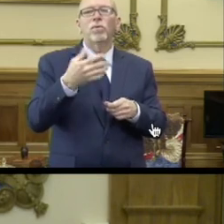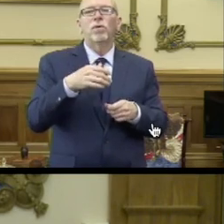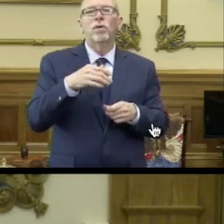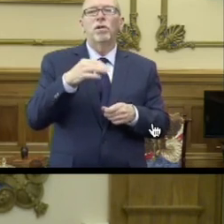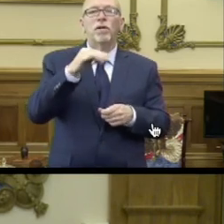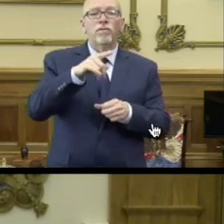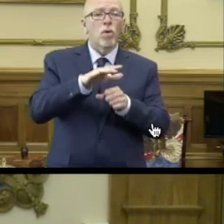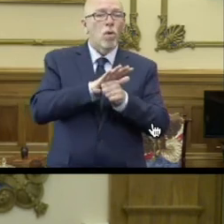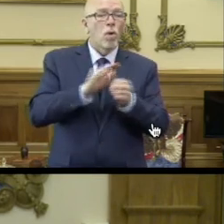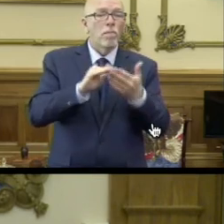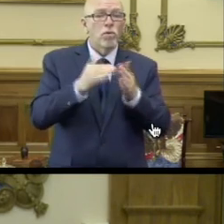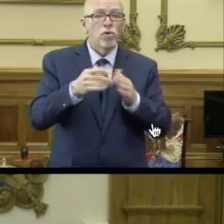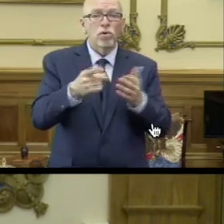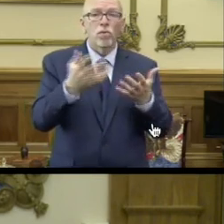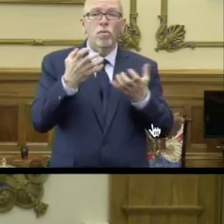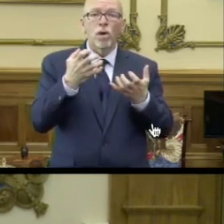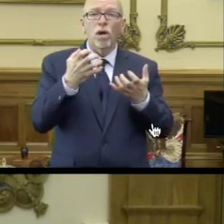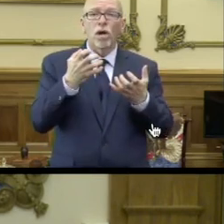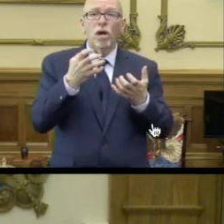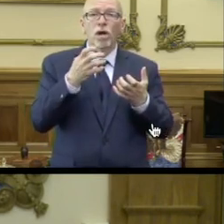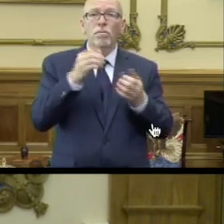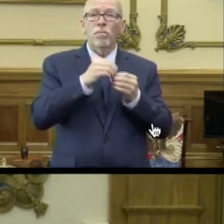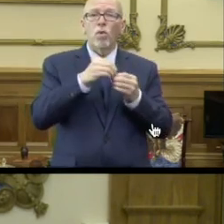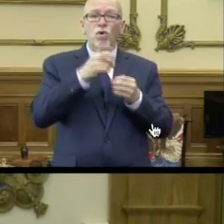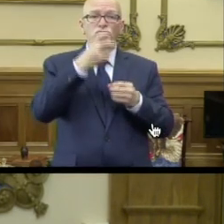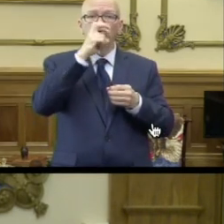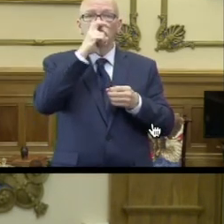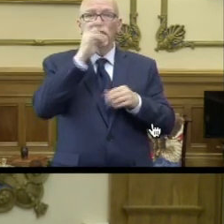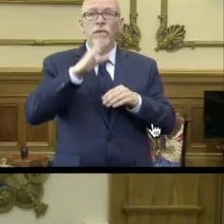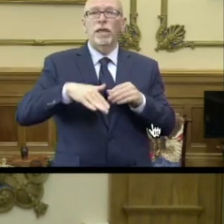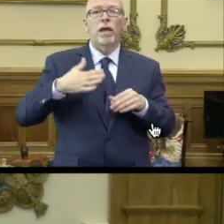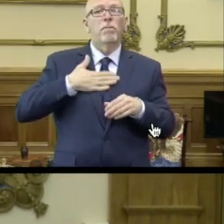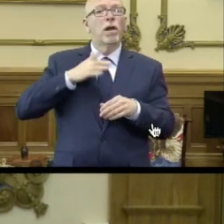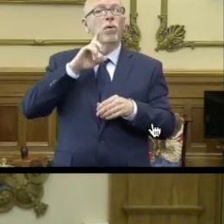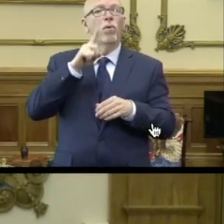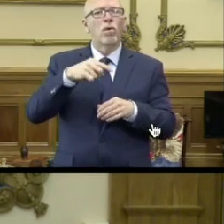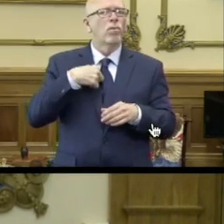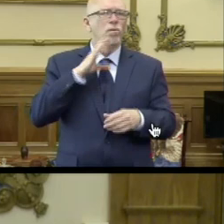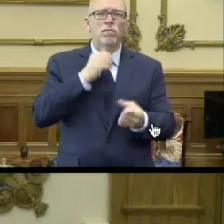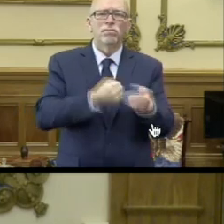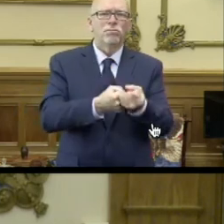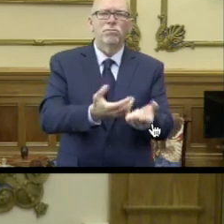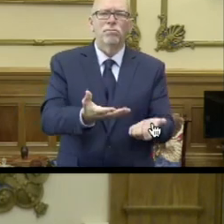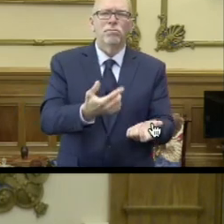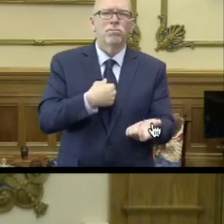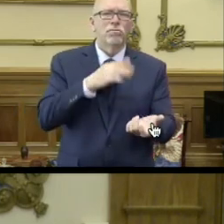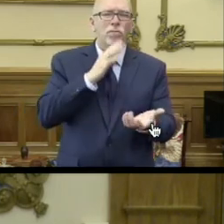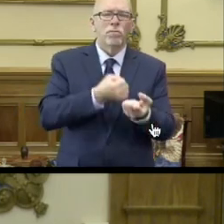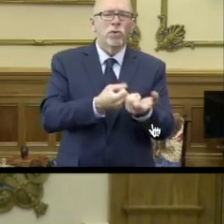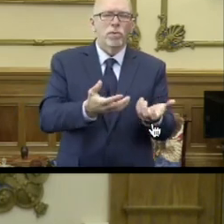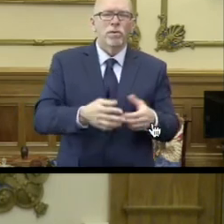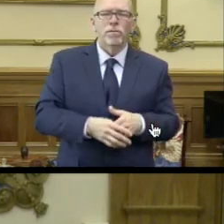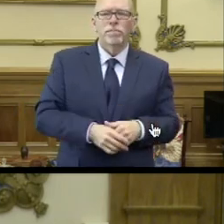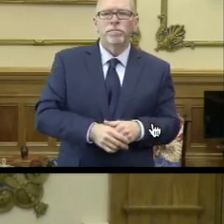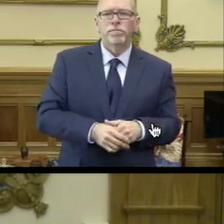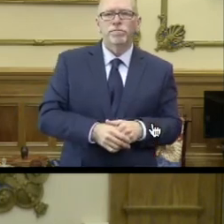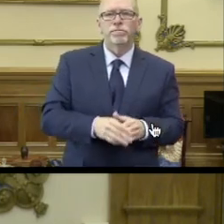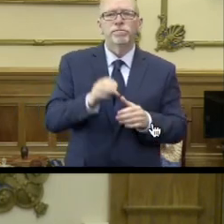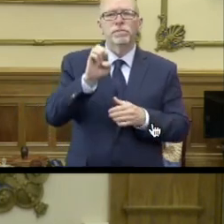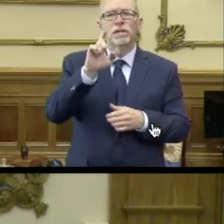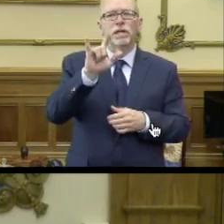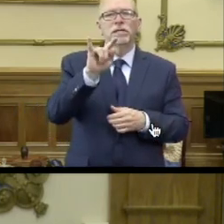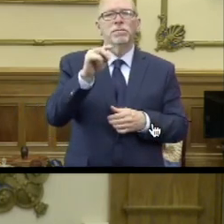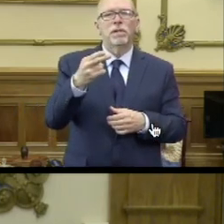local community wants a stricter standard, we'll complement that and support that. Elizabeth